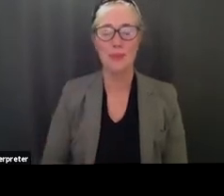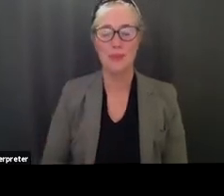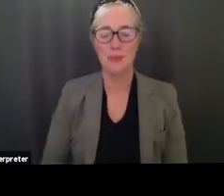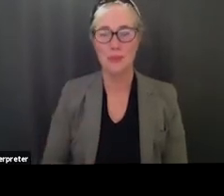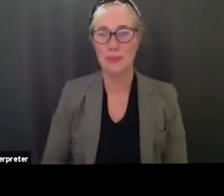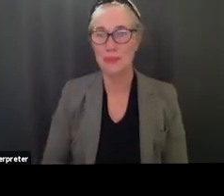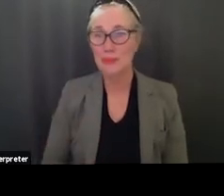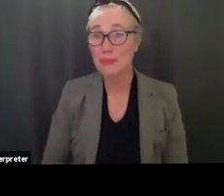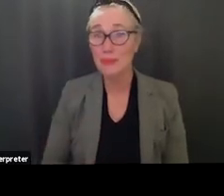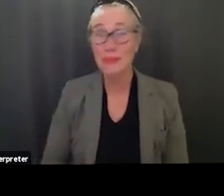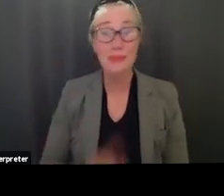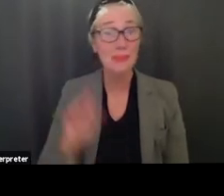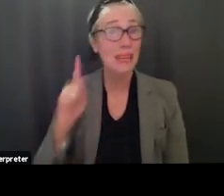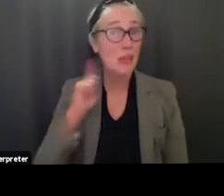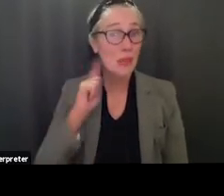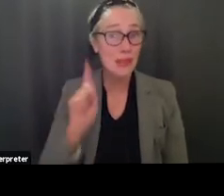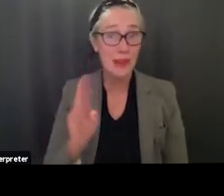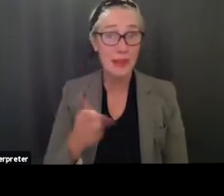can you hear us